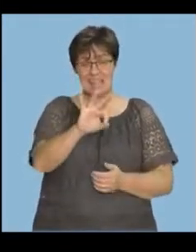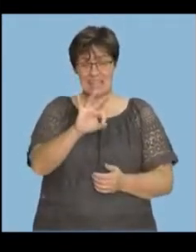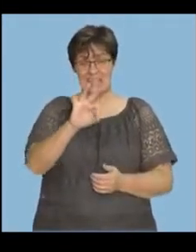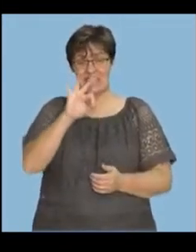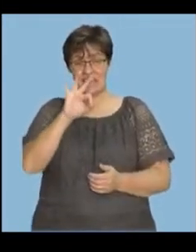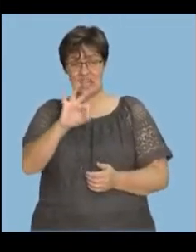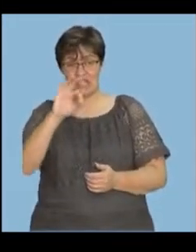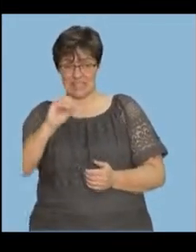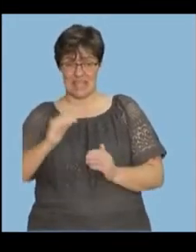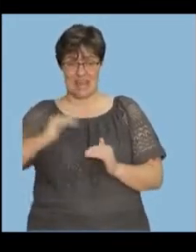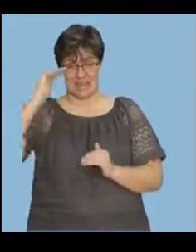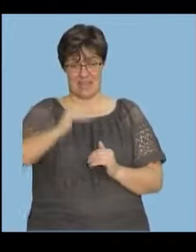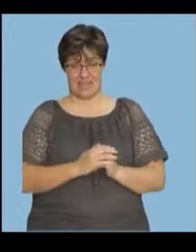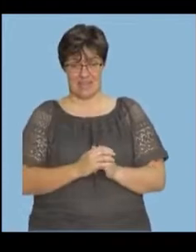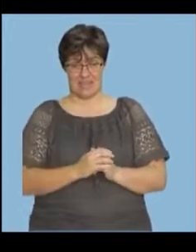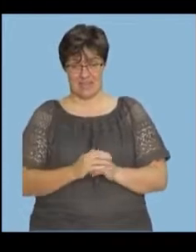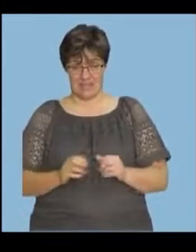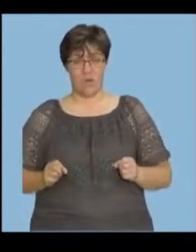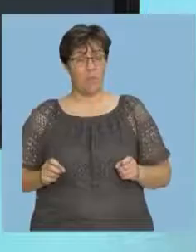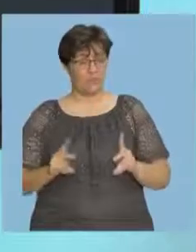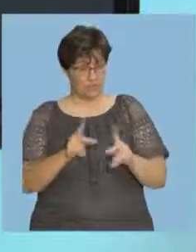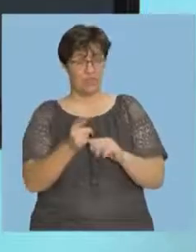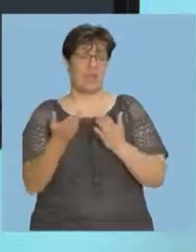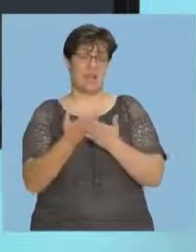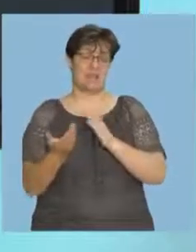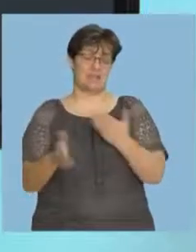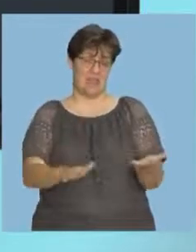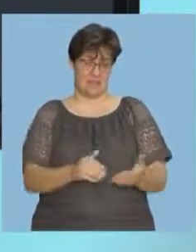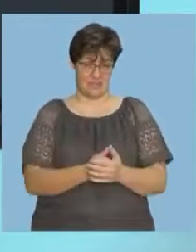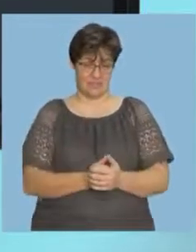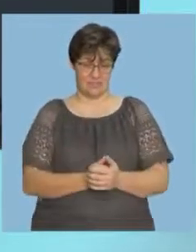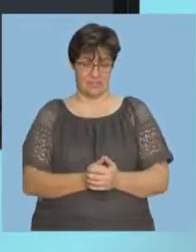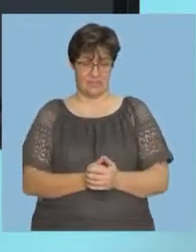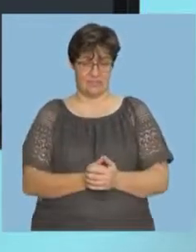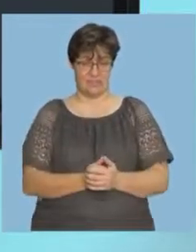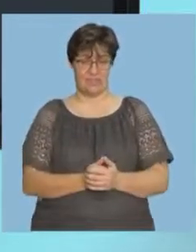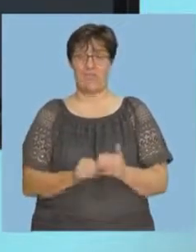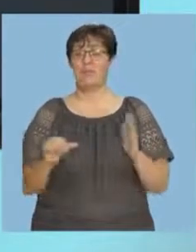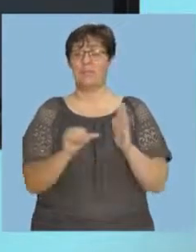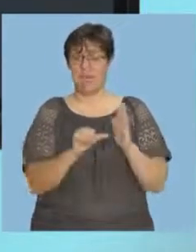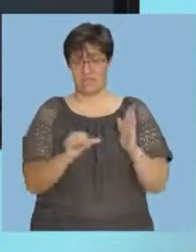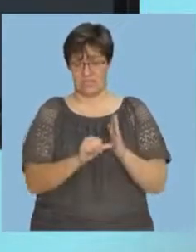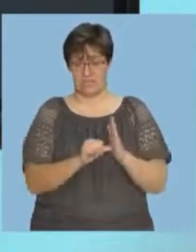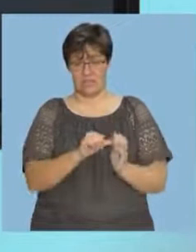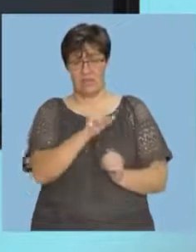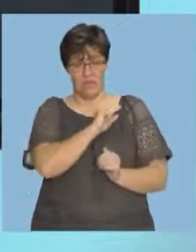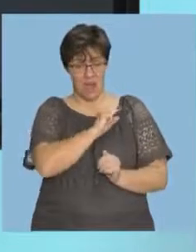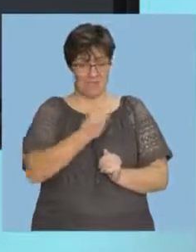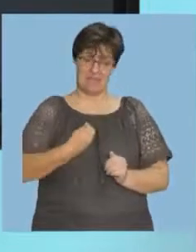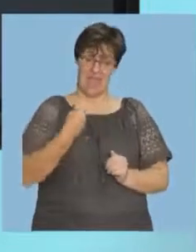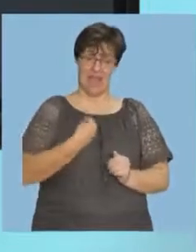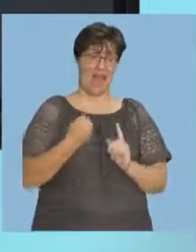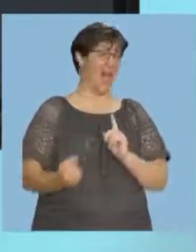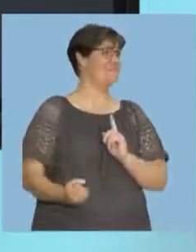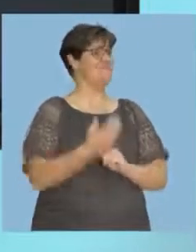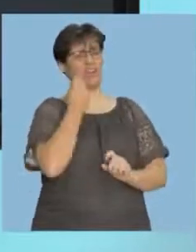higher the chance of dying from there. Okay. Very important because of the young, you cannot be